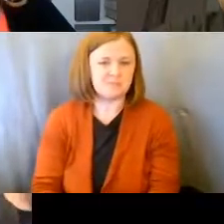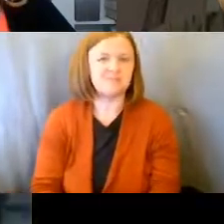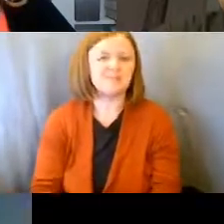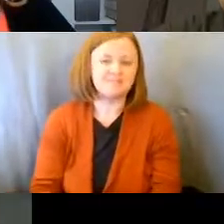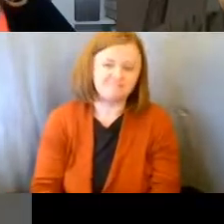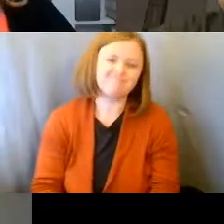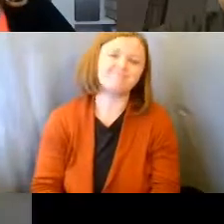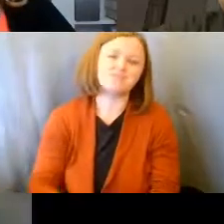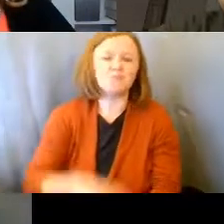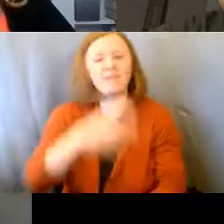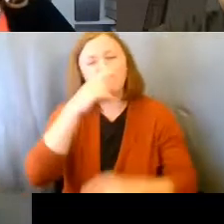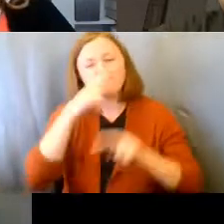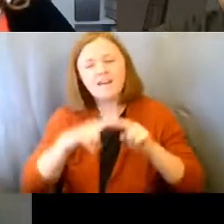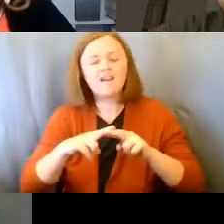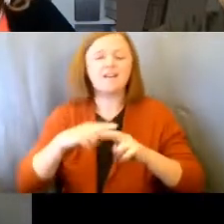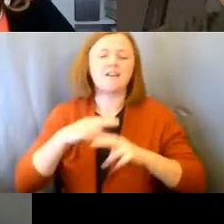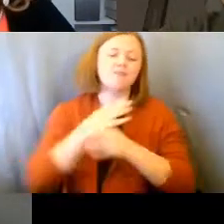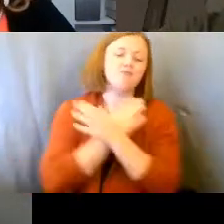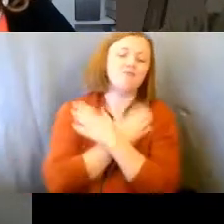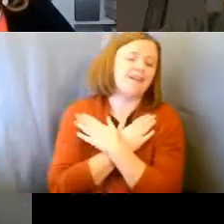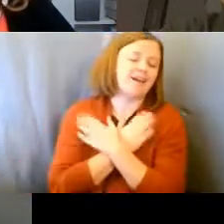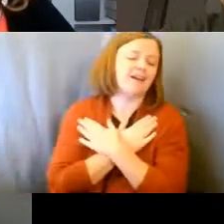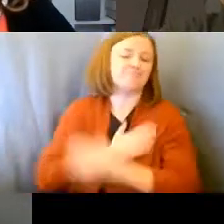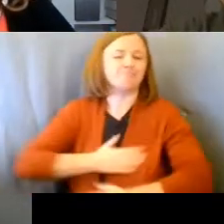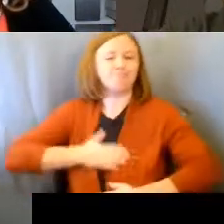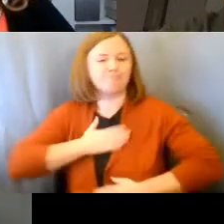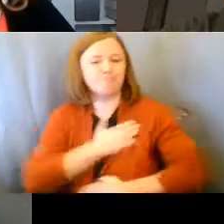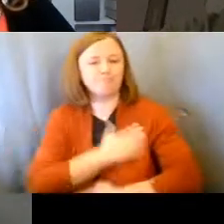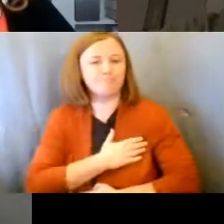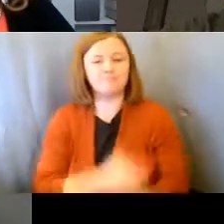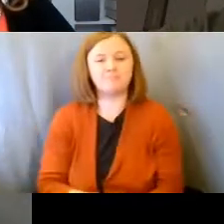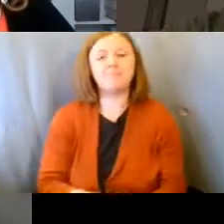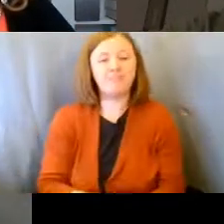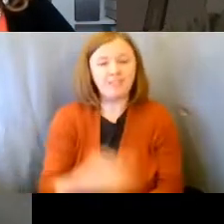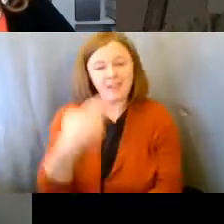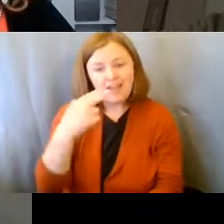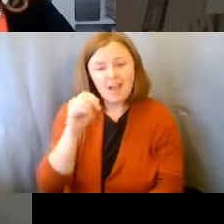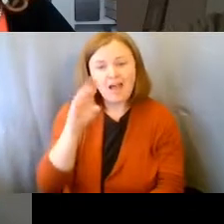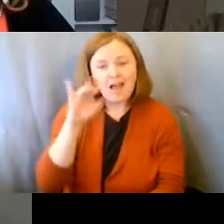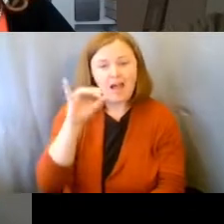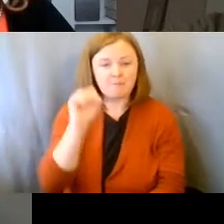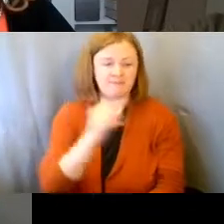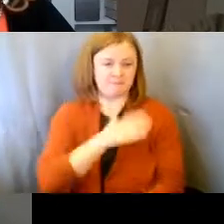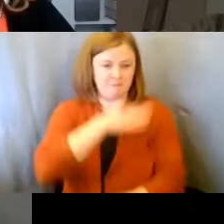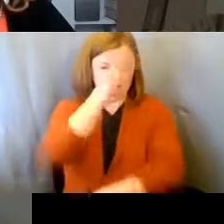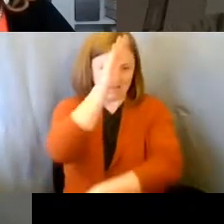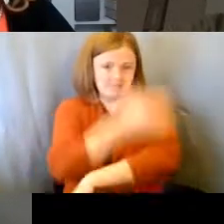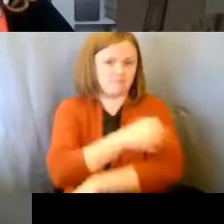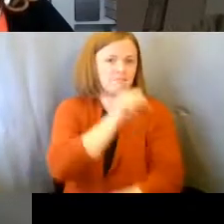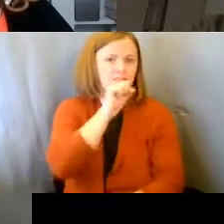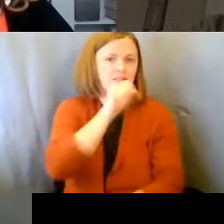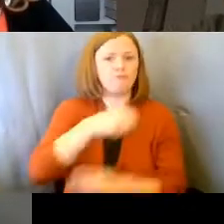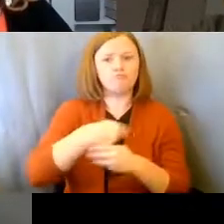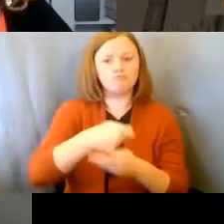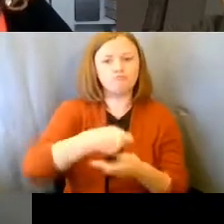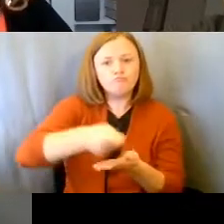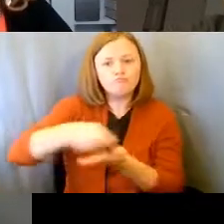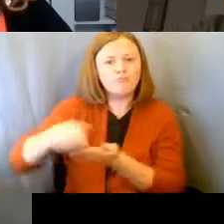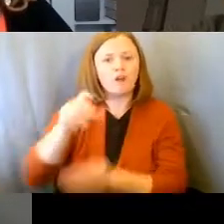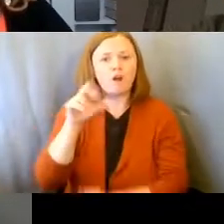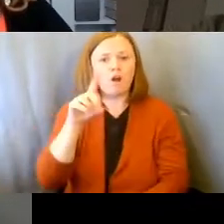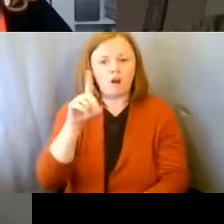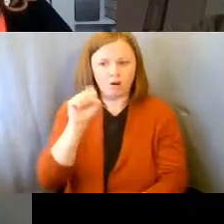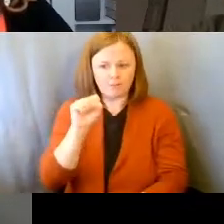that fun and relaxation hobbies, right? My son's hobby of cards became the place he